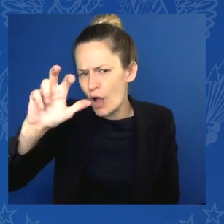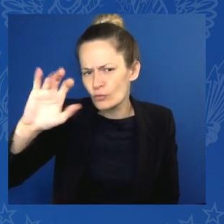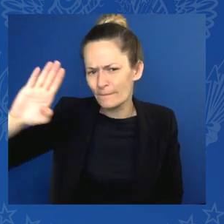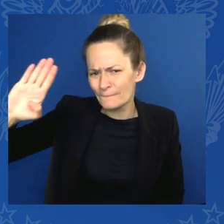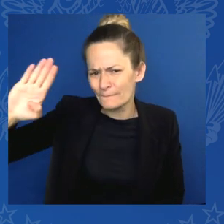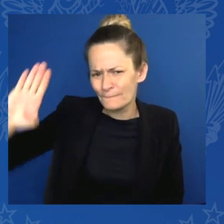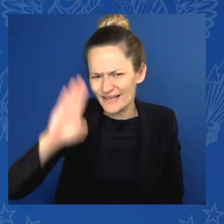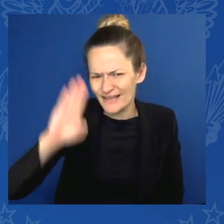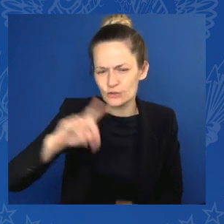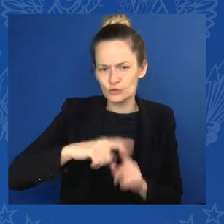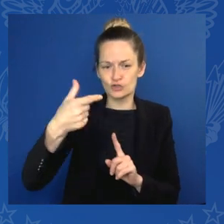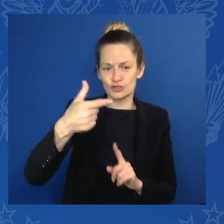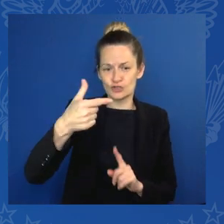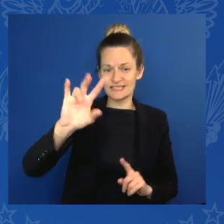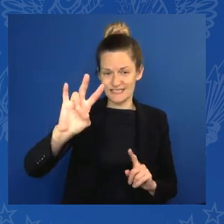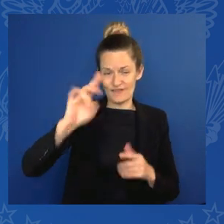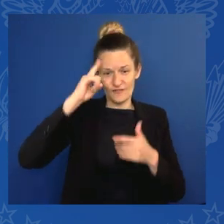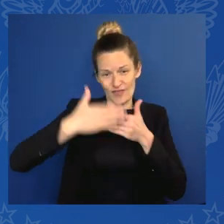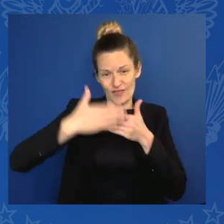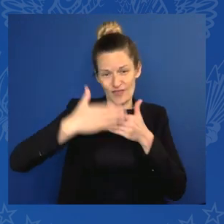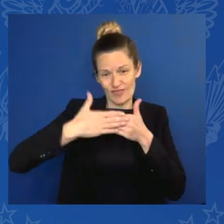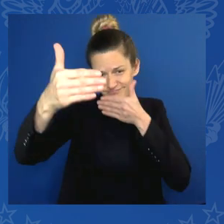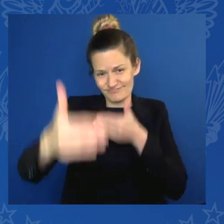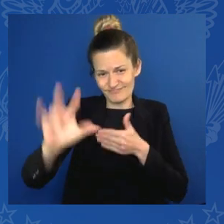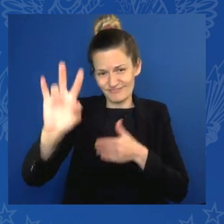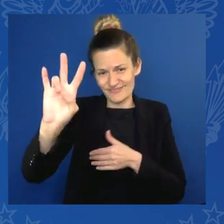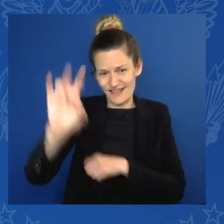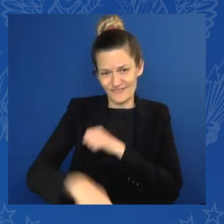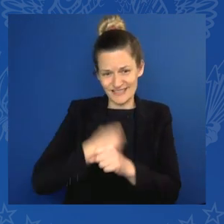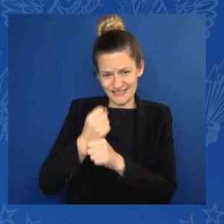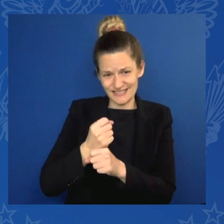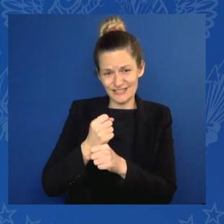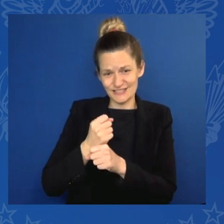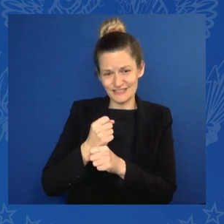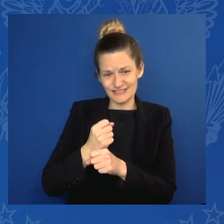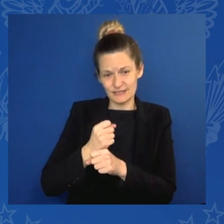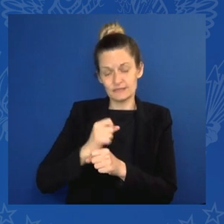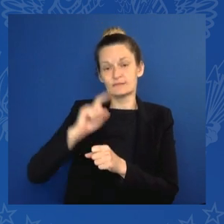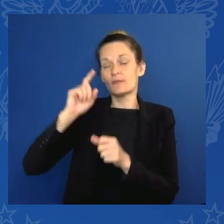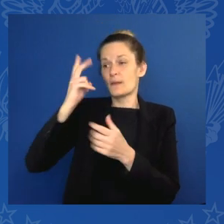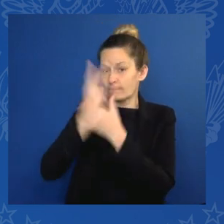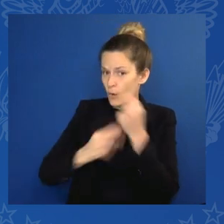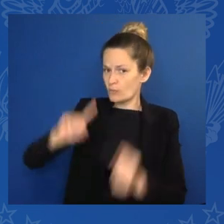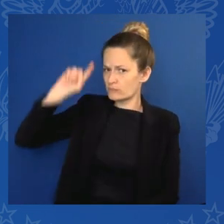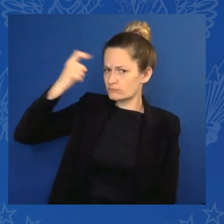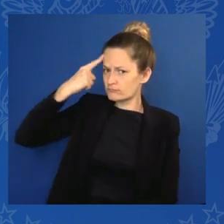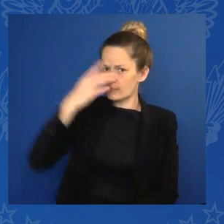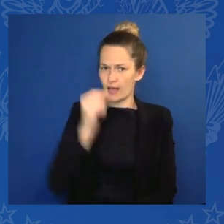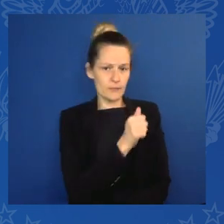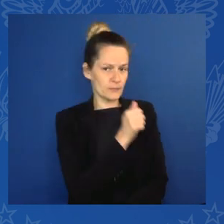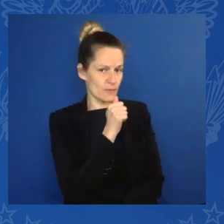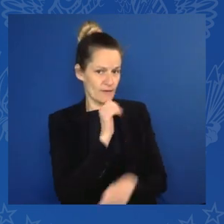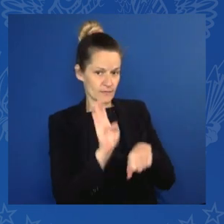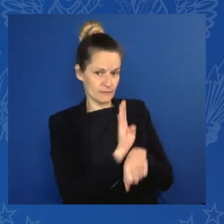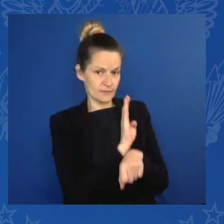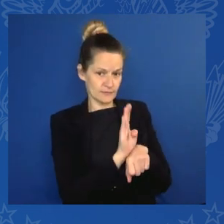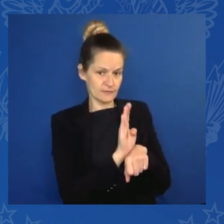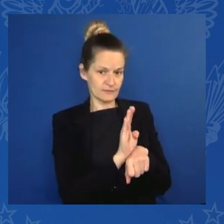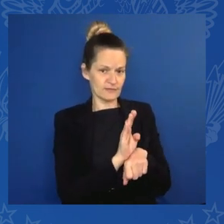from both public and private sources. 100 billion billion euros for sustainable